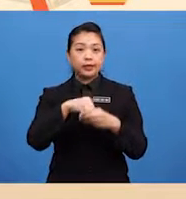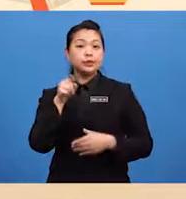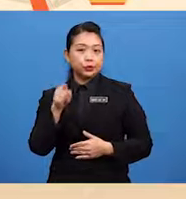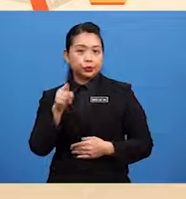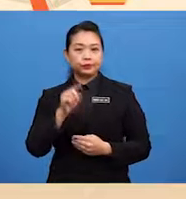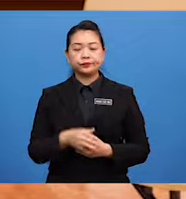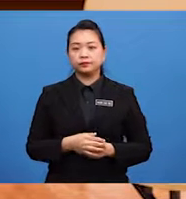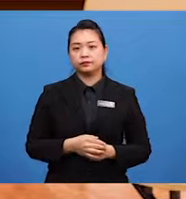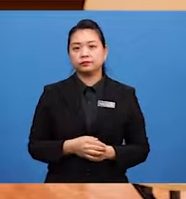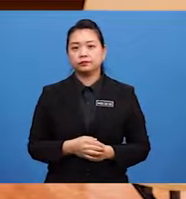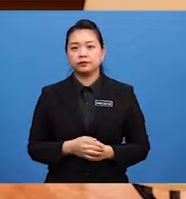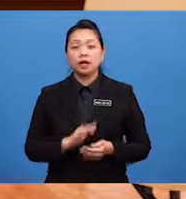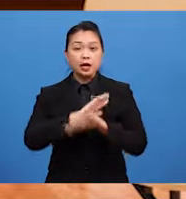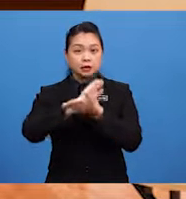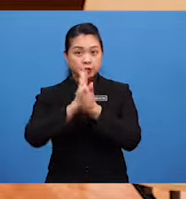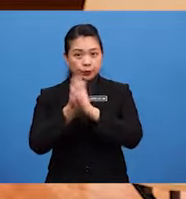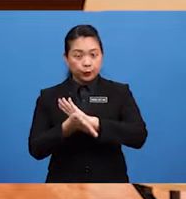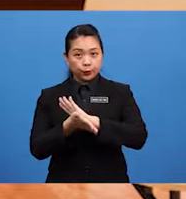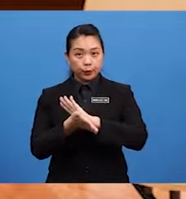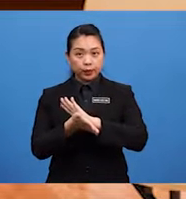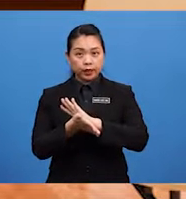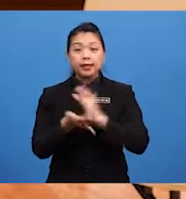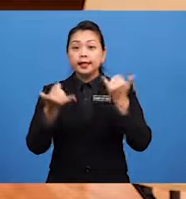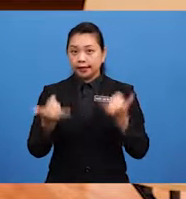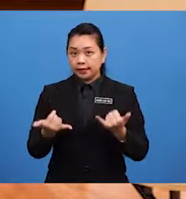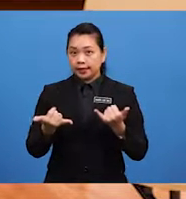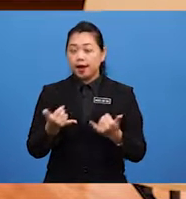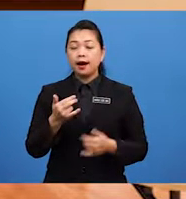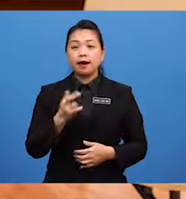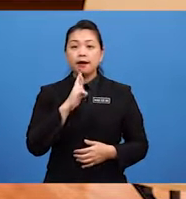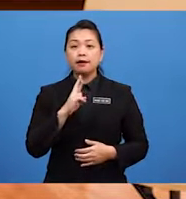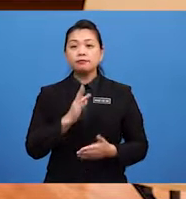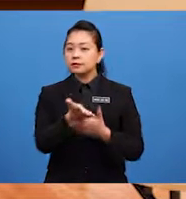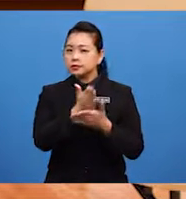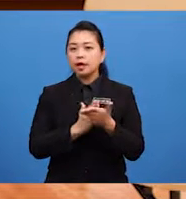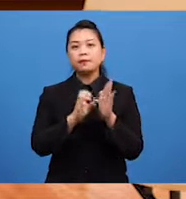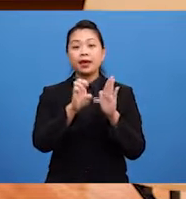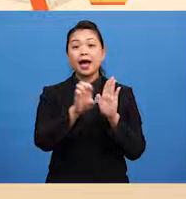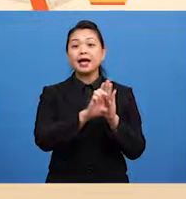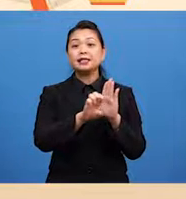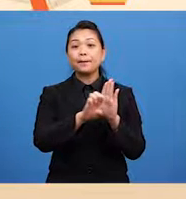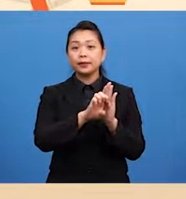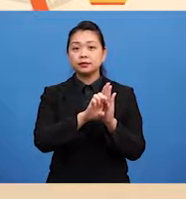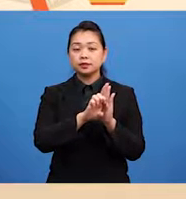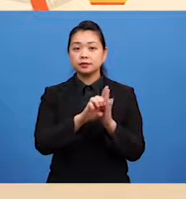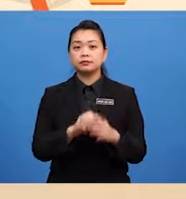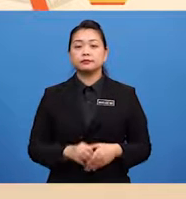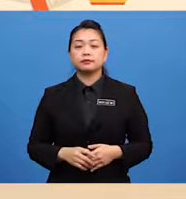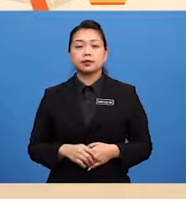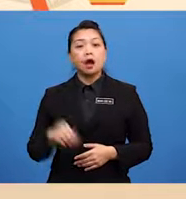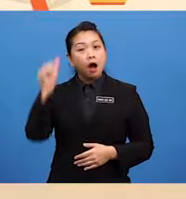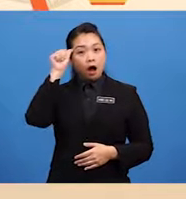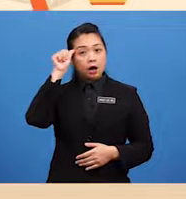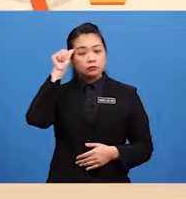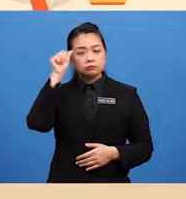So, here are some examples Arthur